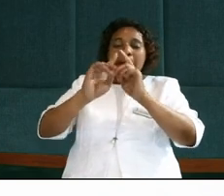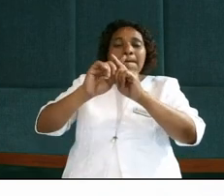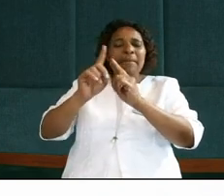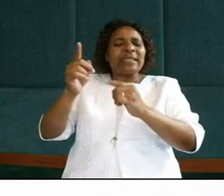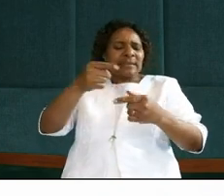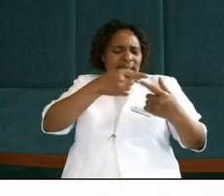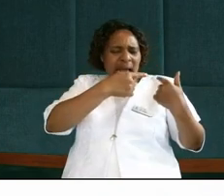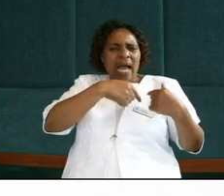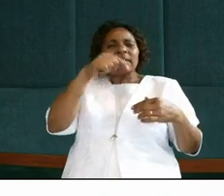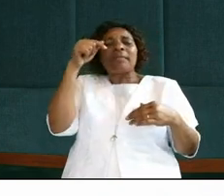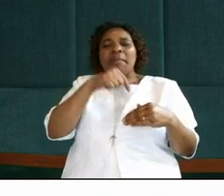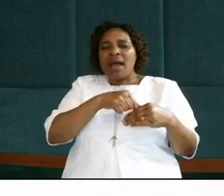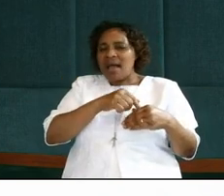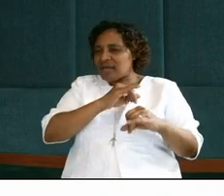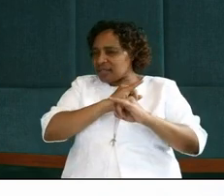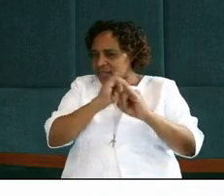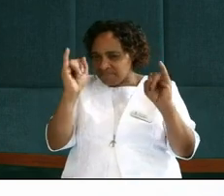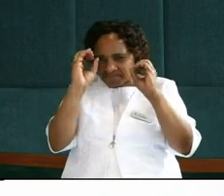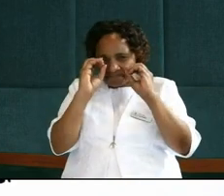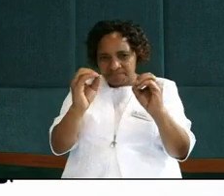inside, they are not clean.